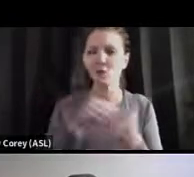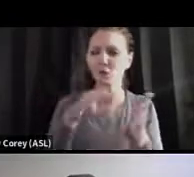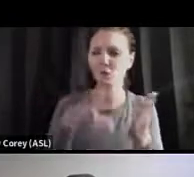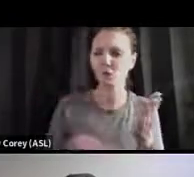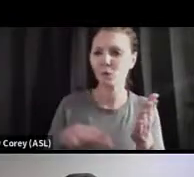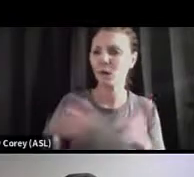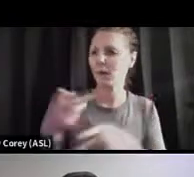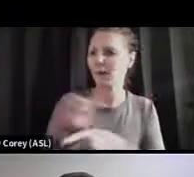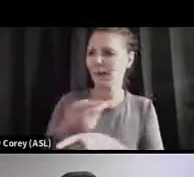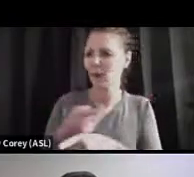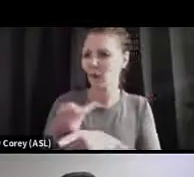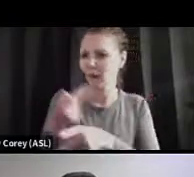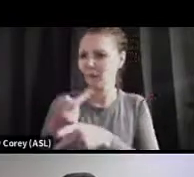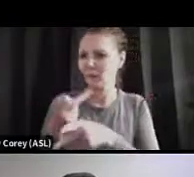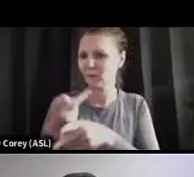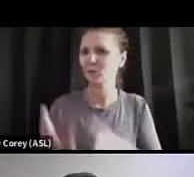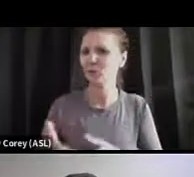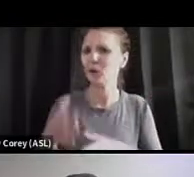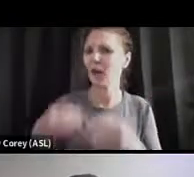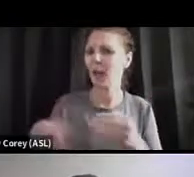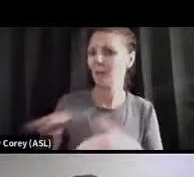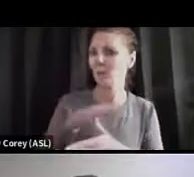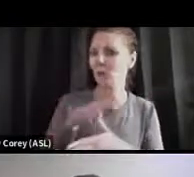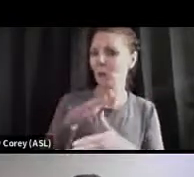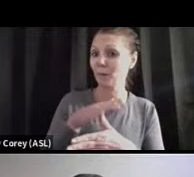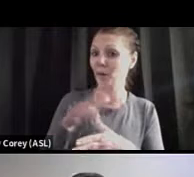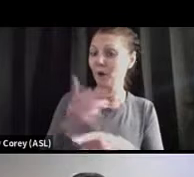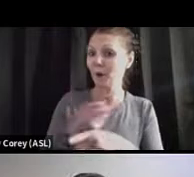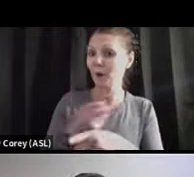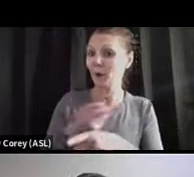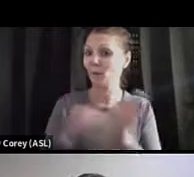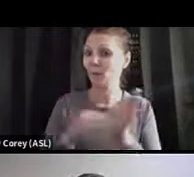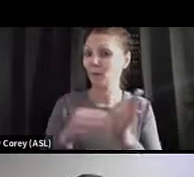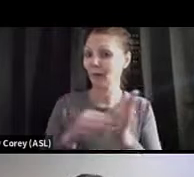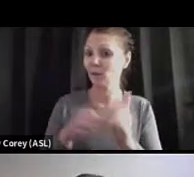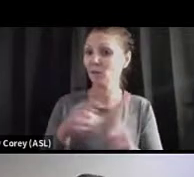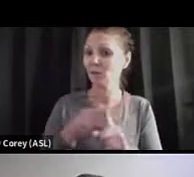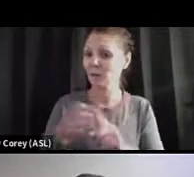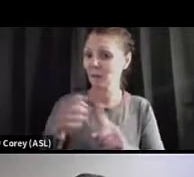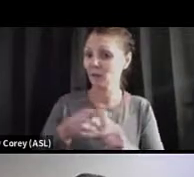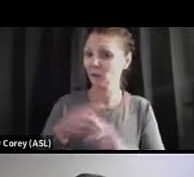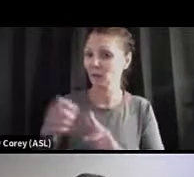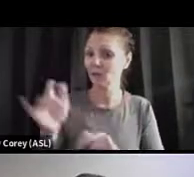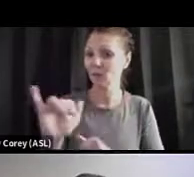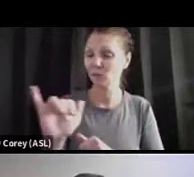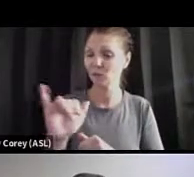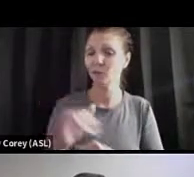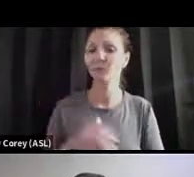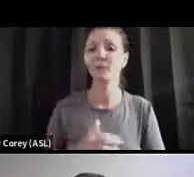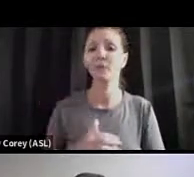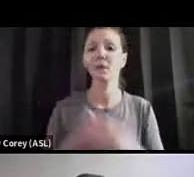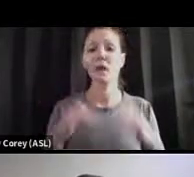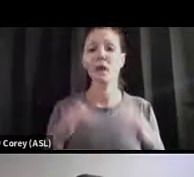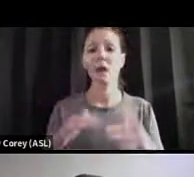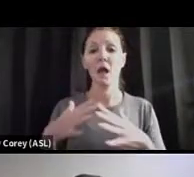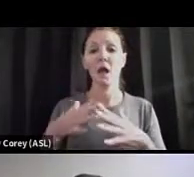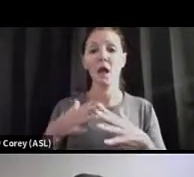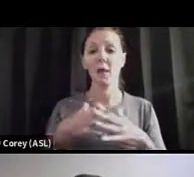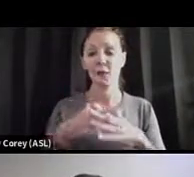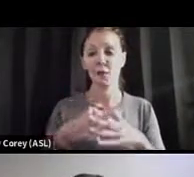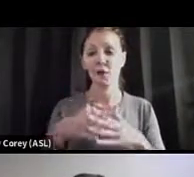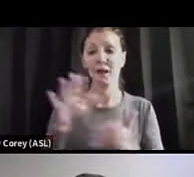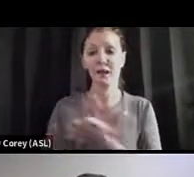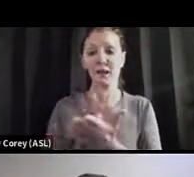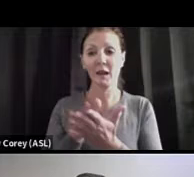caregivers and for primary care providers and specialists. The American Academy of Pediatrics Healthy